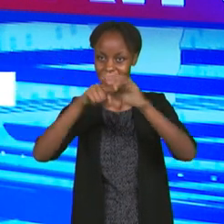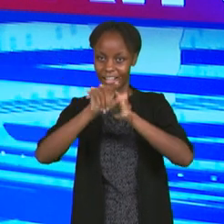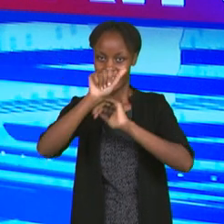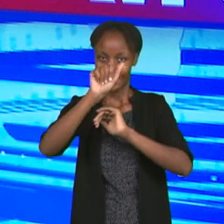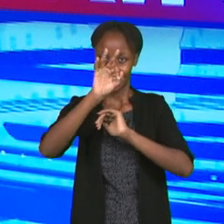Cup of Nation.